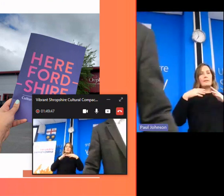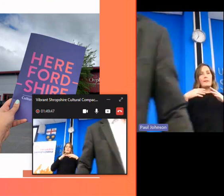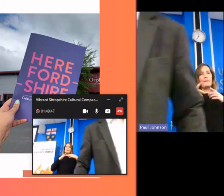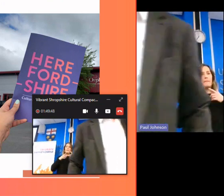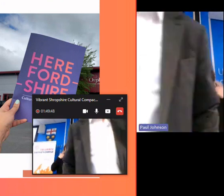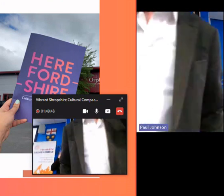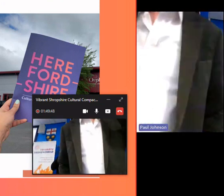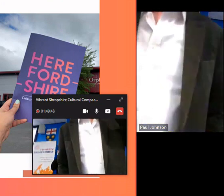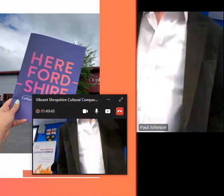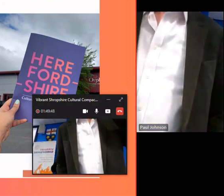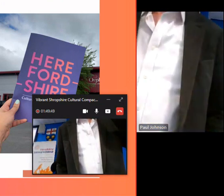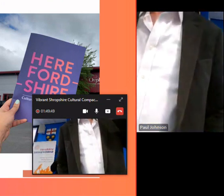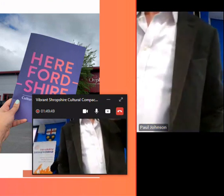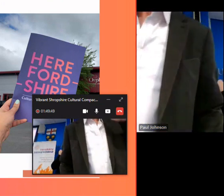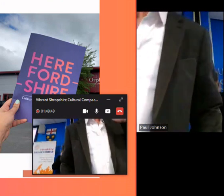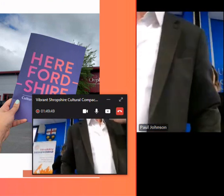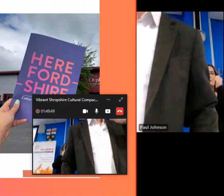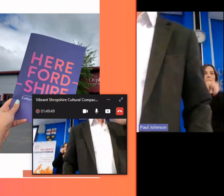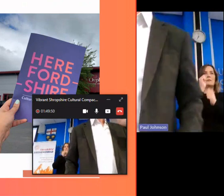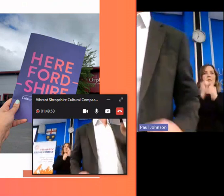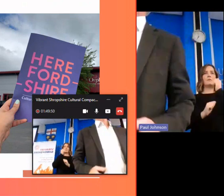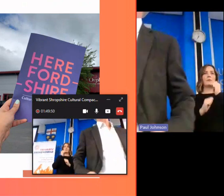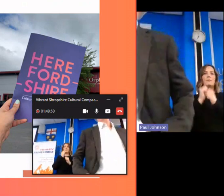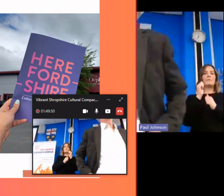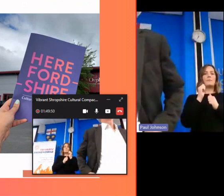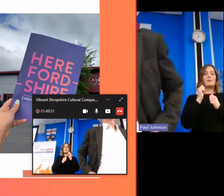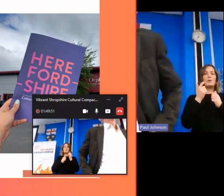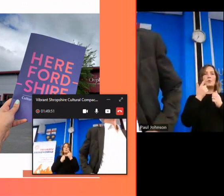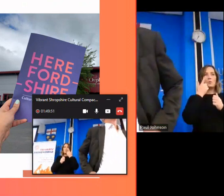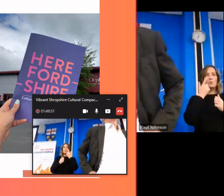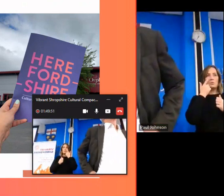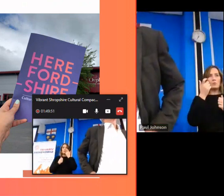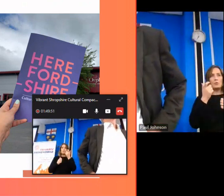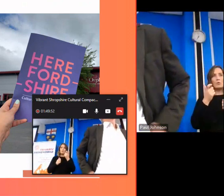yes the new tourism